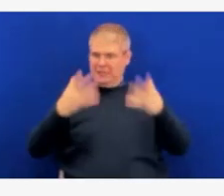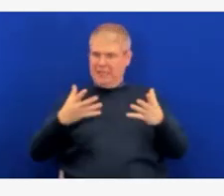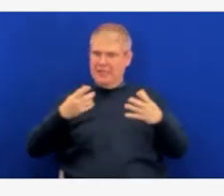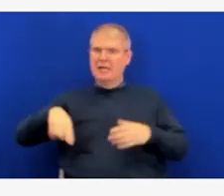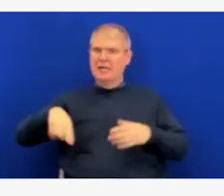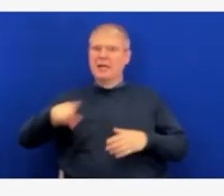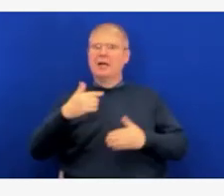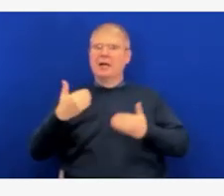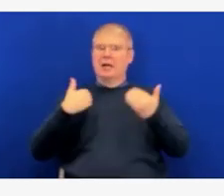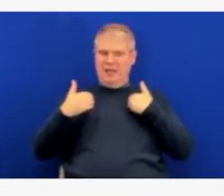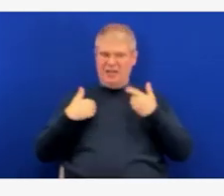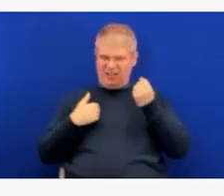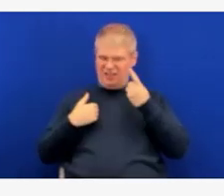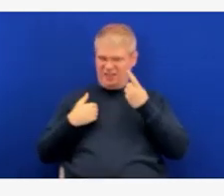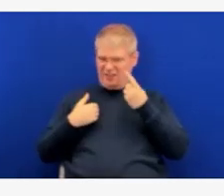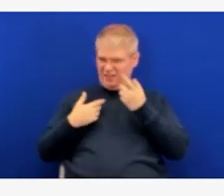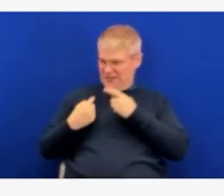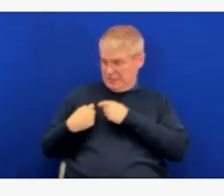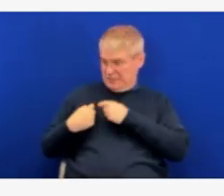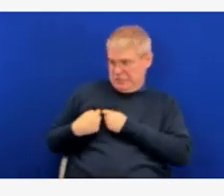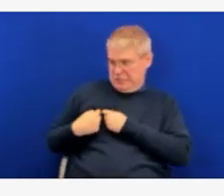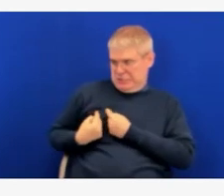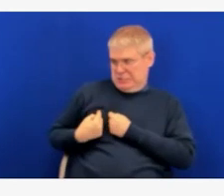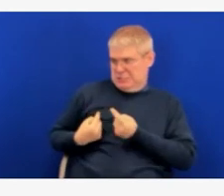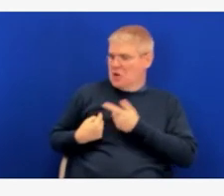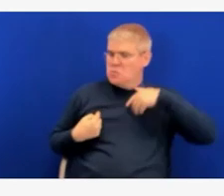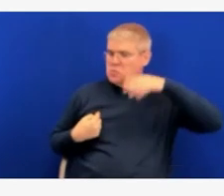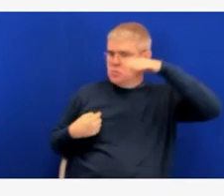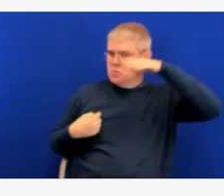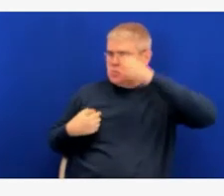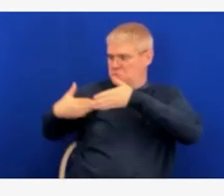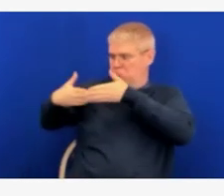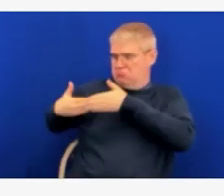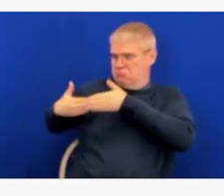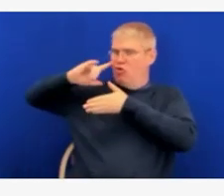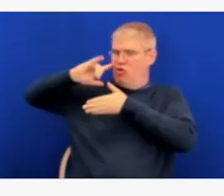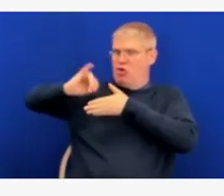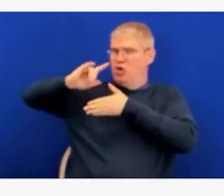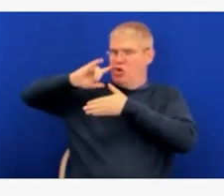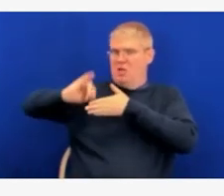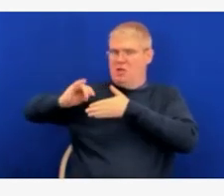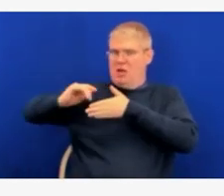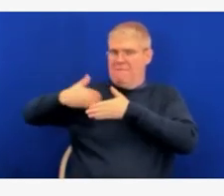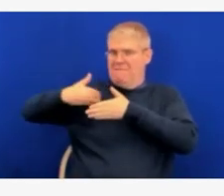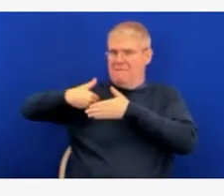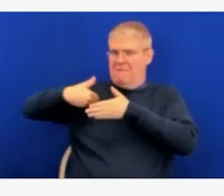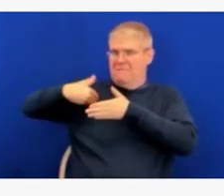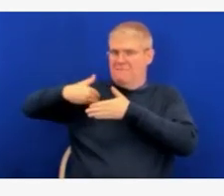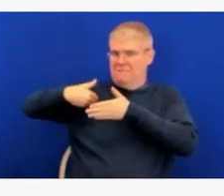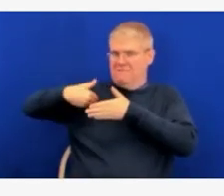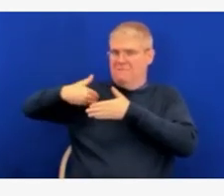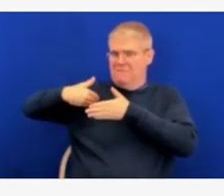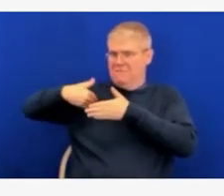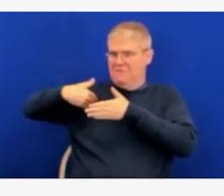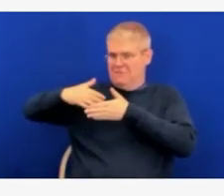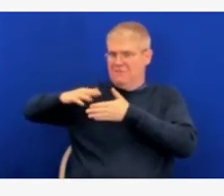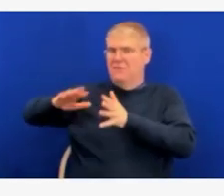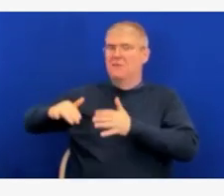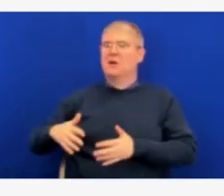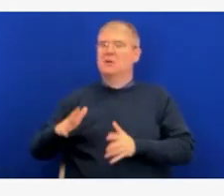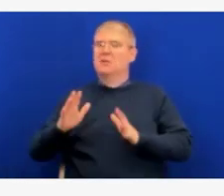But what's really cool is if you look at the history of vaccine science, you can see that with every vaccine that has been created,